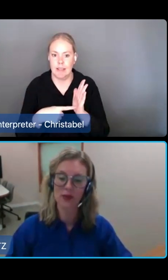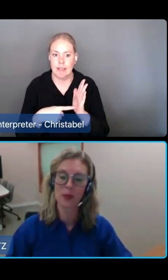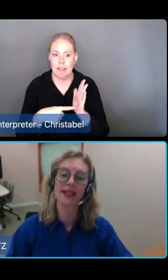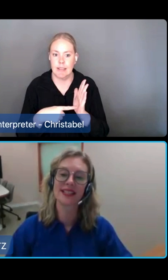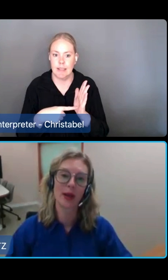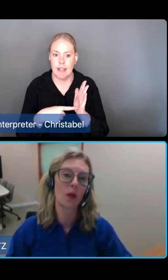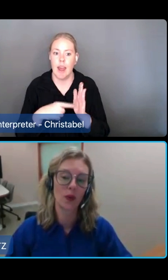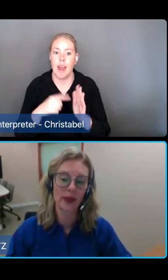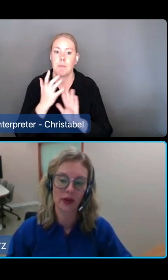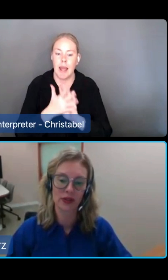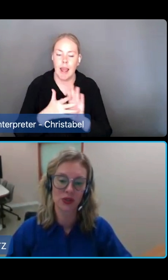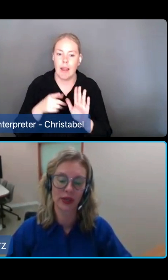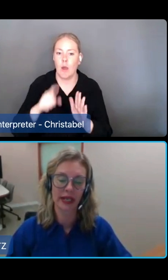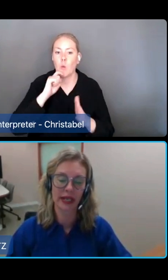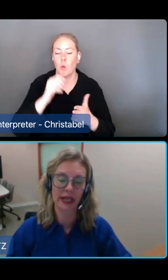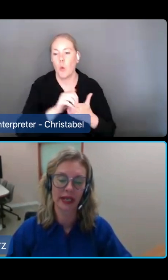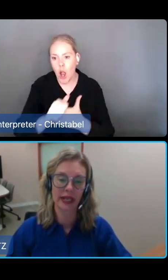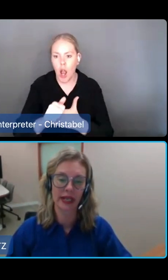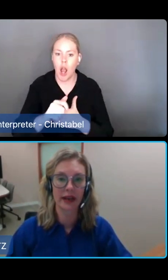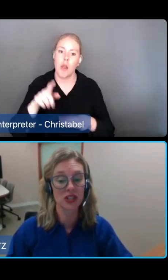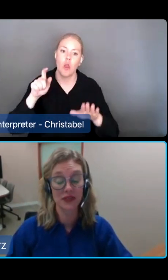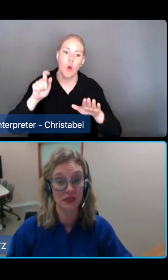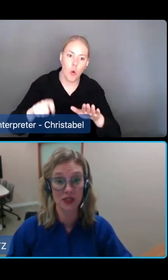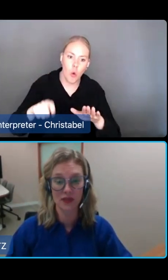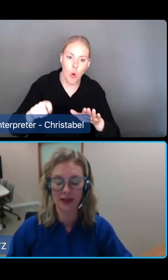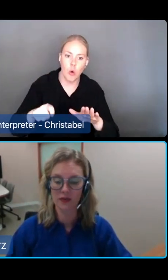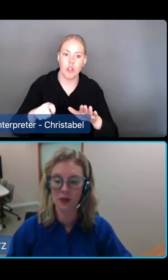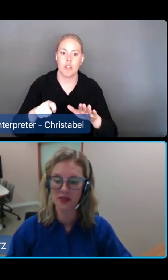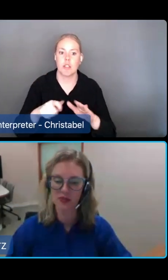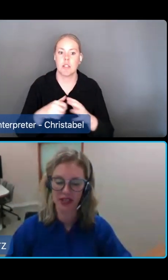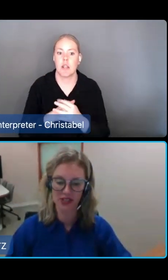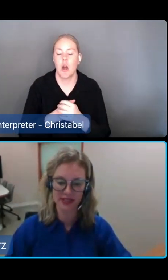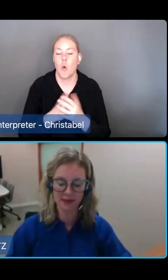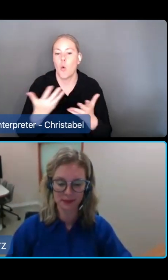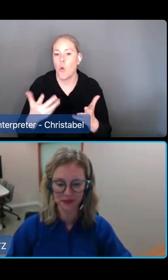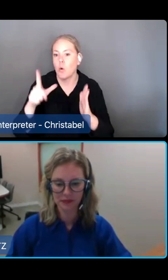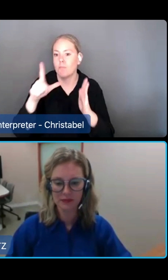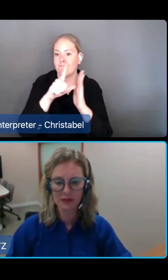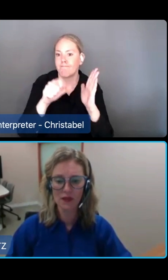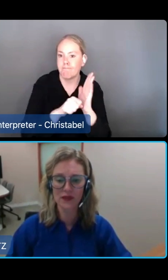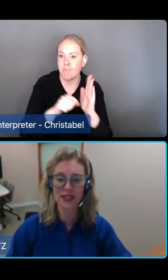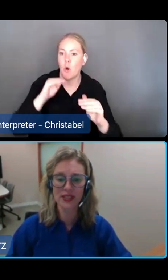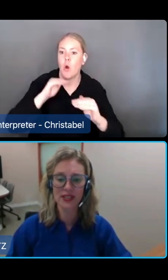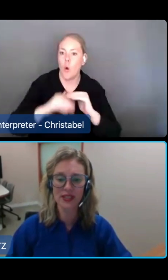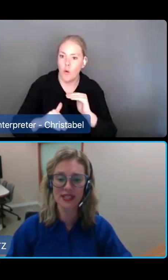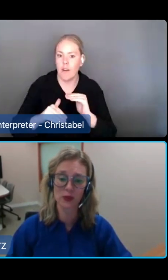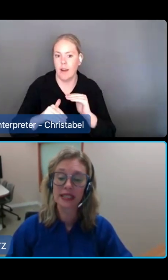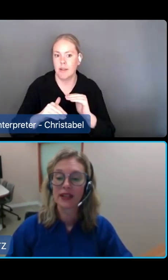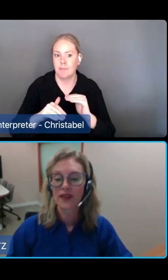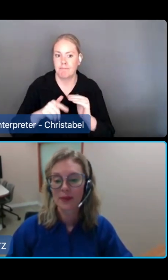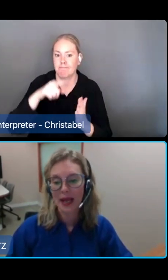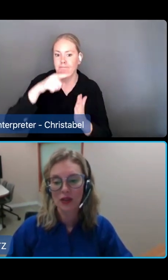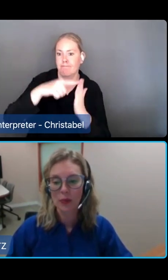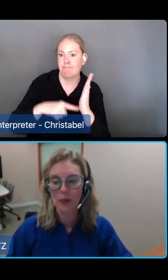I will make three points about what we heard during and actioned after the first round of consultations. First of all,